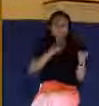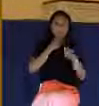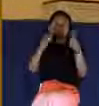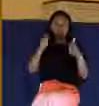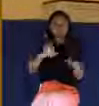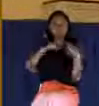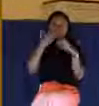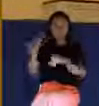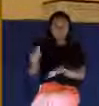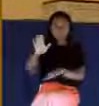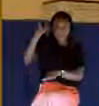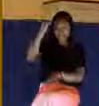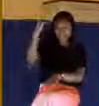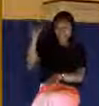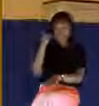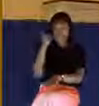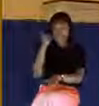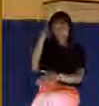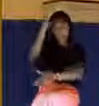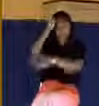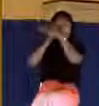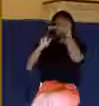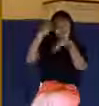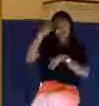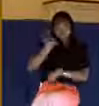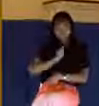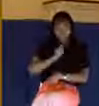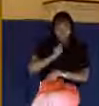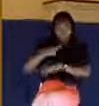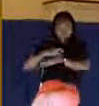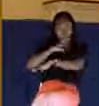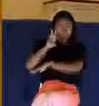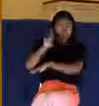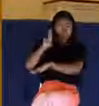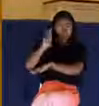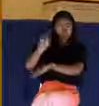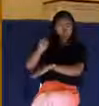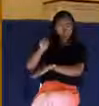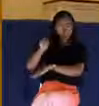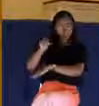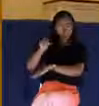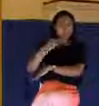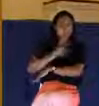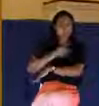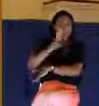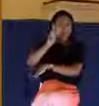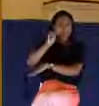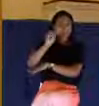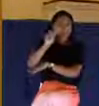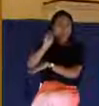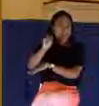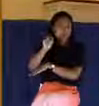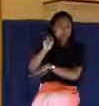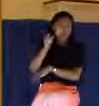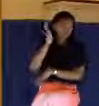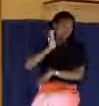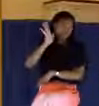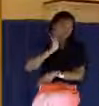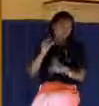that sacred head for such a worm as I? That's the way it used to read. You know how it reads now?